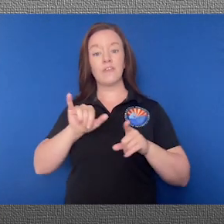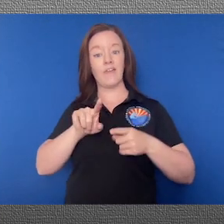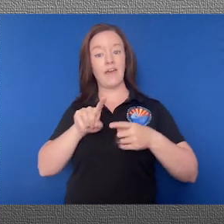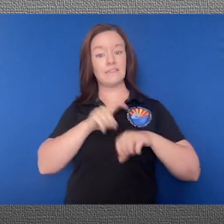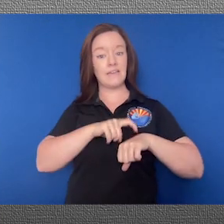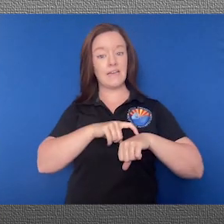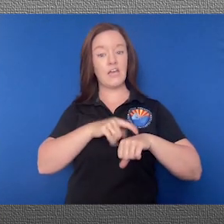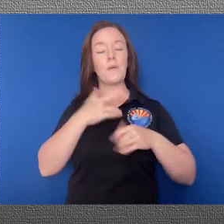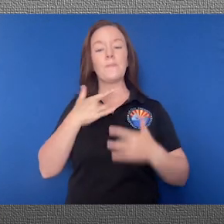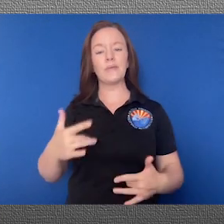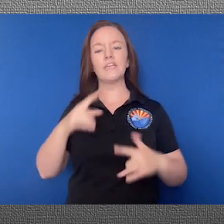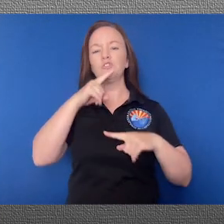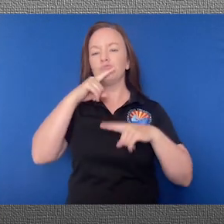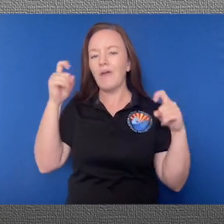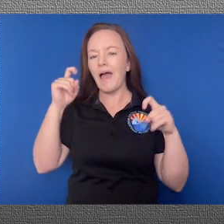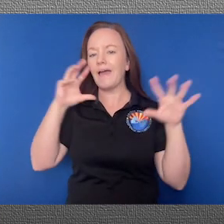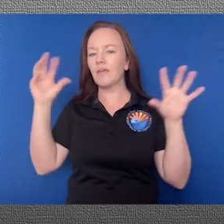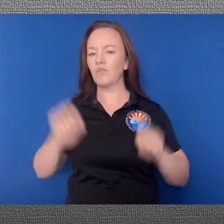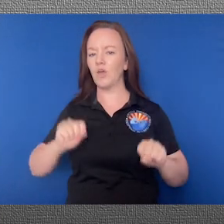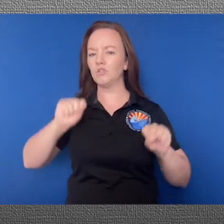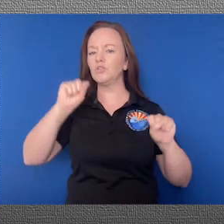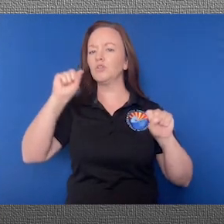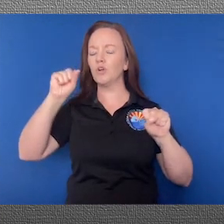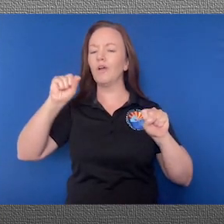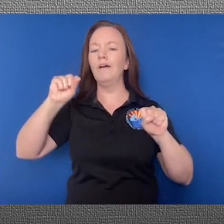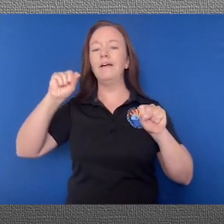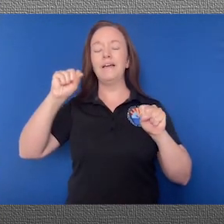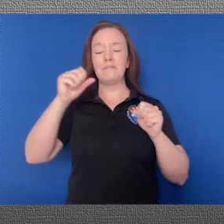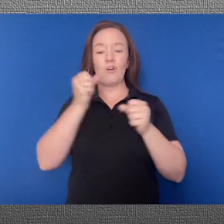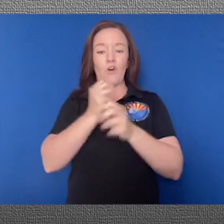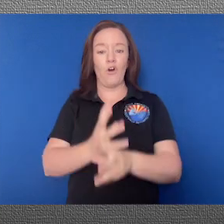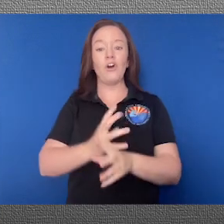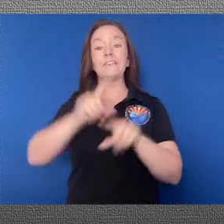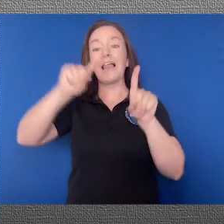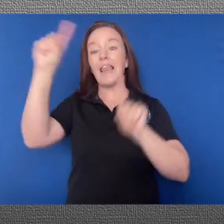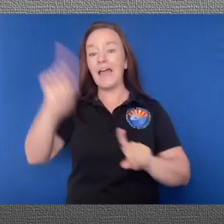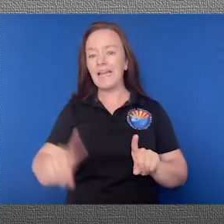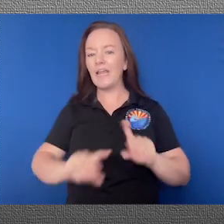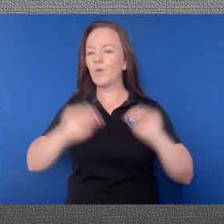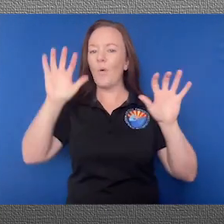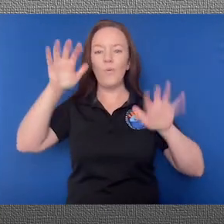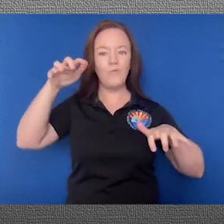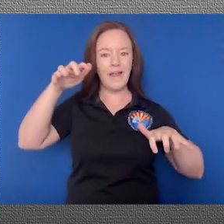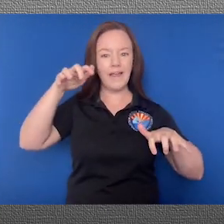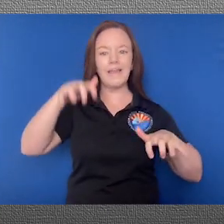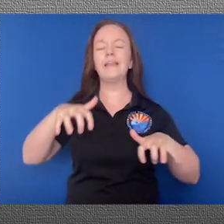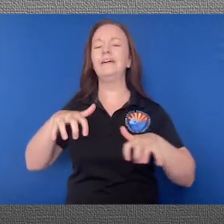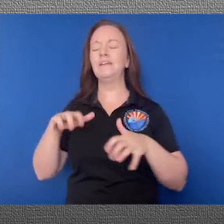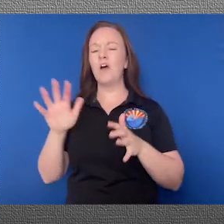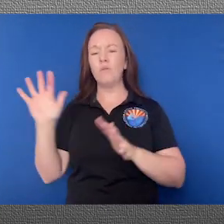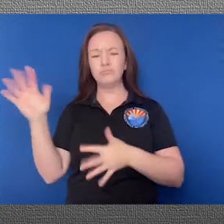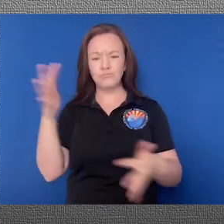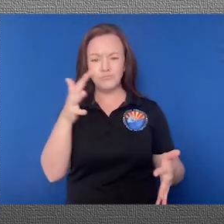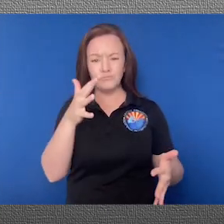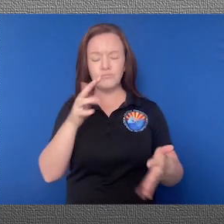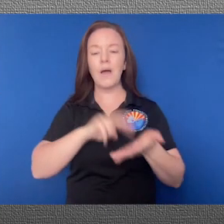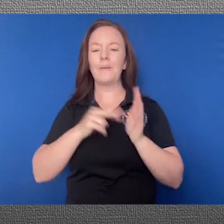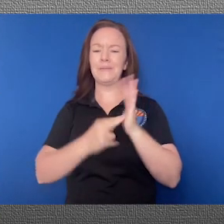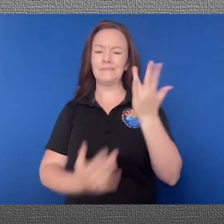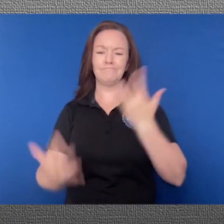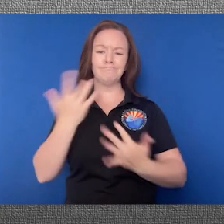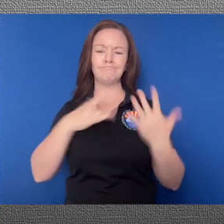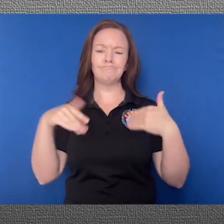see dry thunderstorms with high cloud bases that lead to dry lightning and gusty winds, which causes very high fire danger.